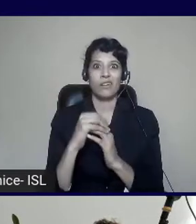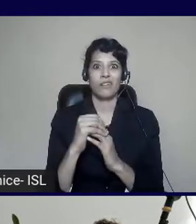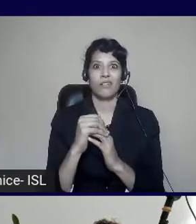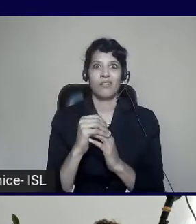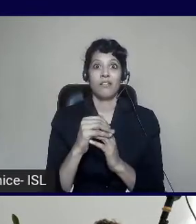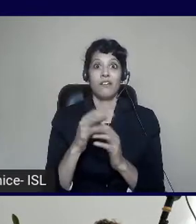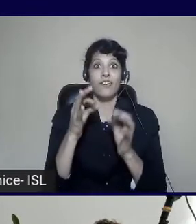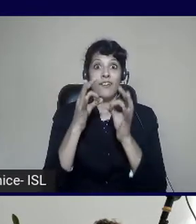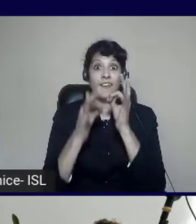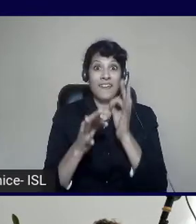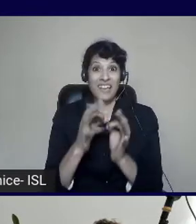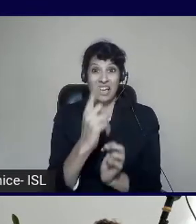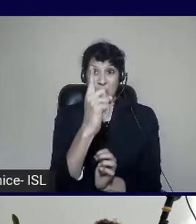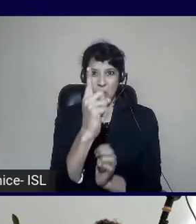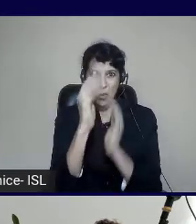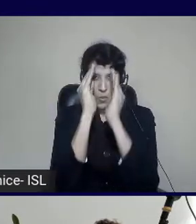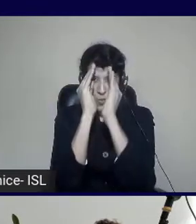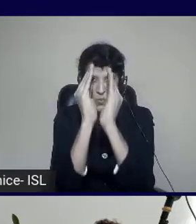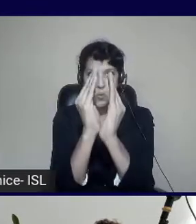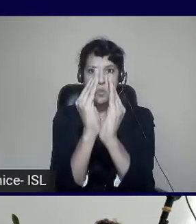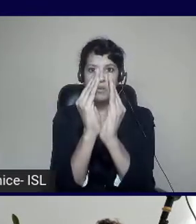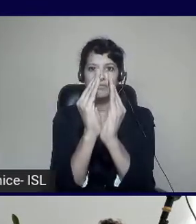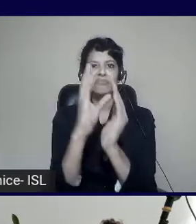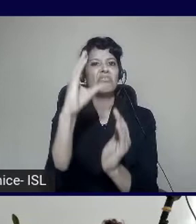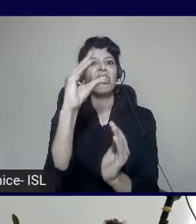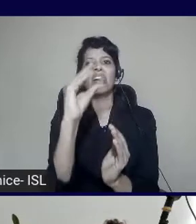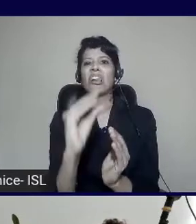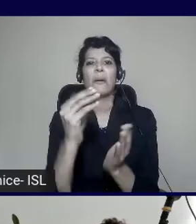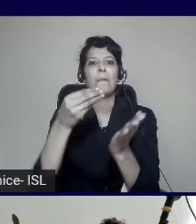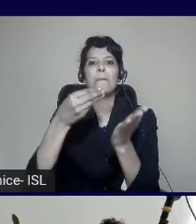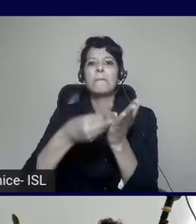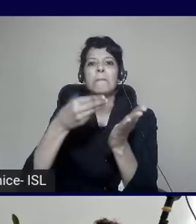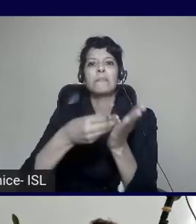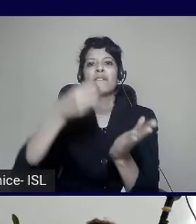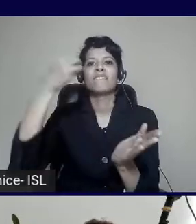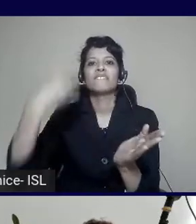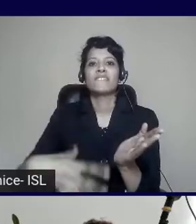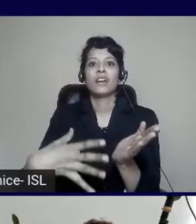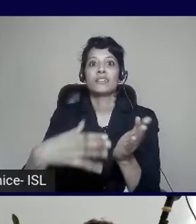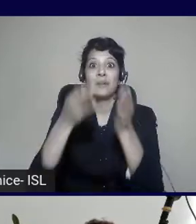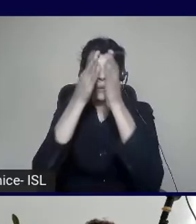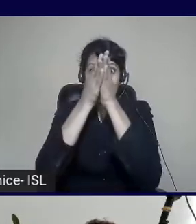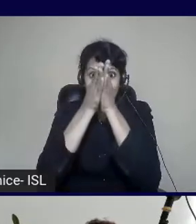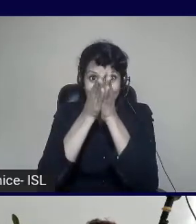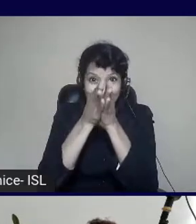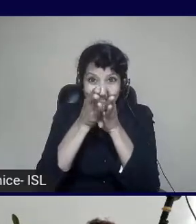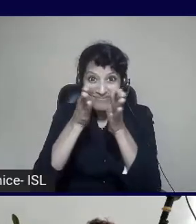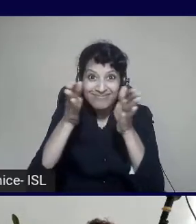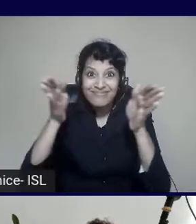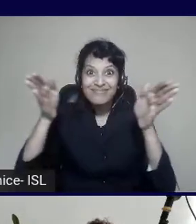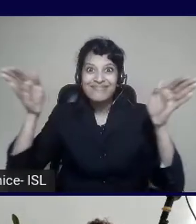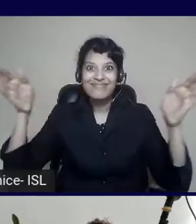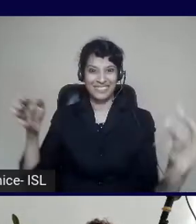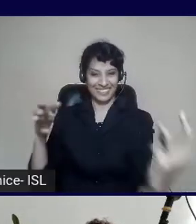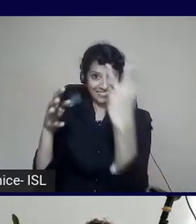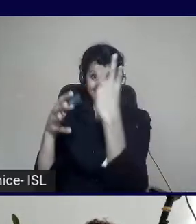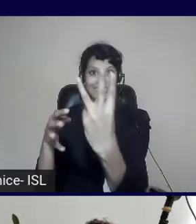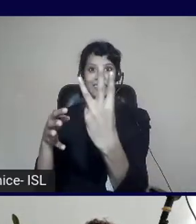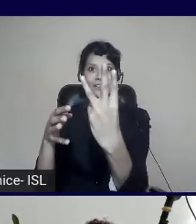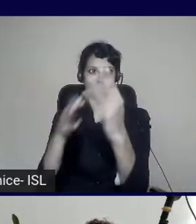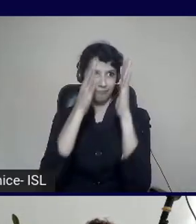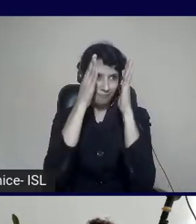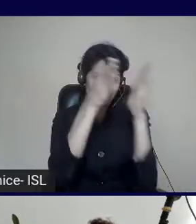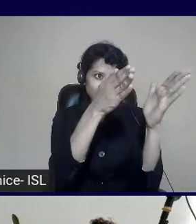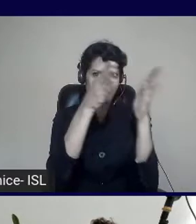one persona spectrum, you have 21 million. Now, when we look at everyone who has accessible requirements, there are a billion people in the world who have accessible